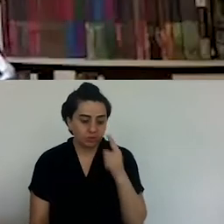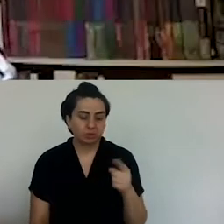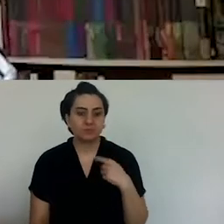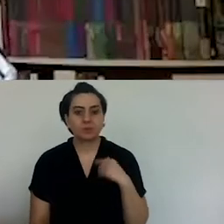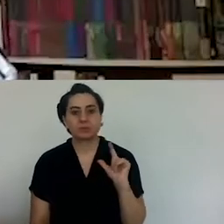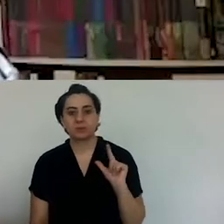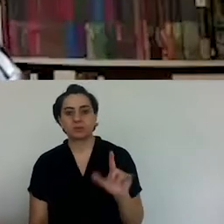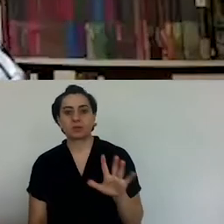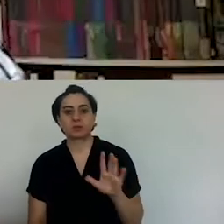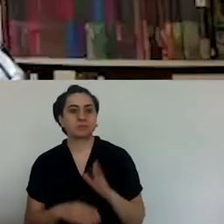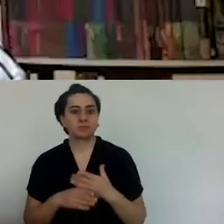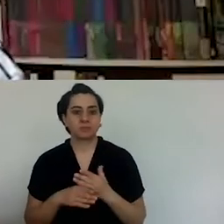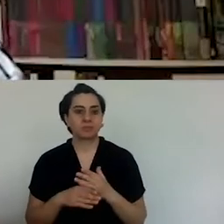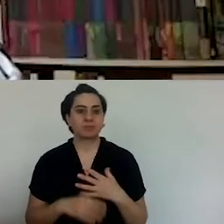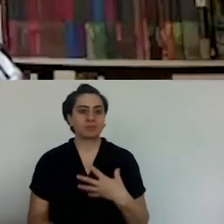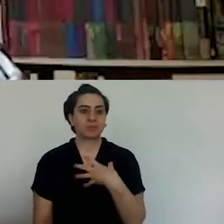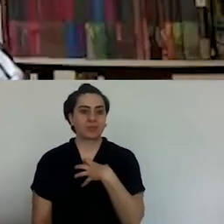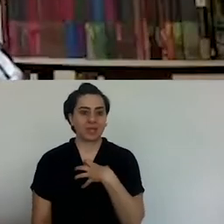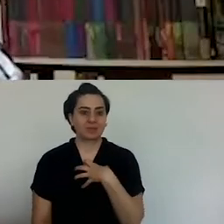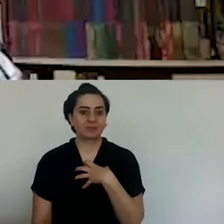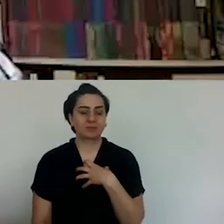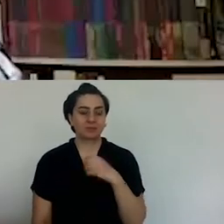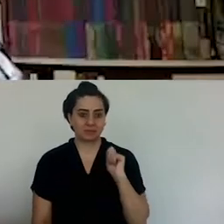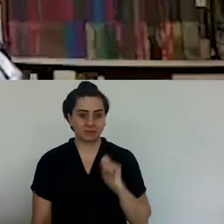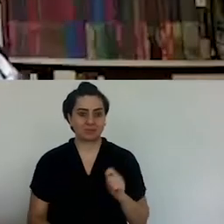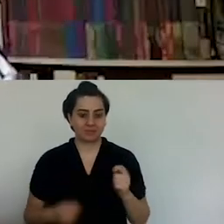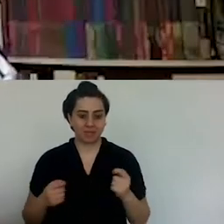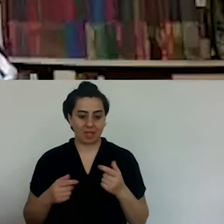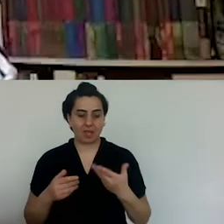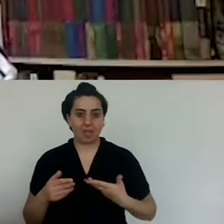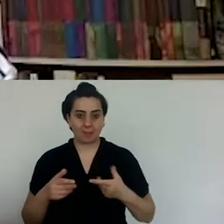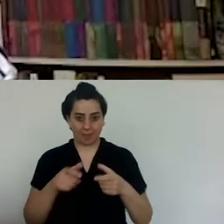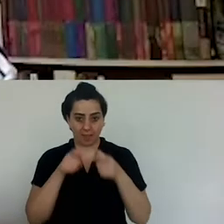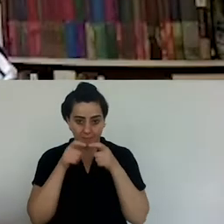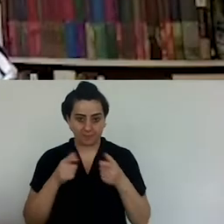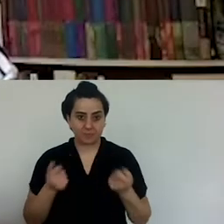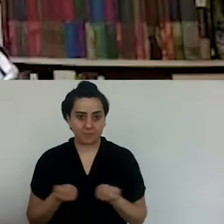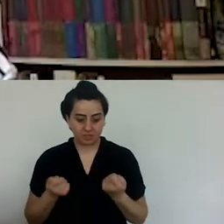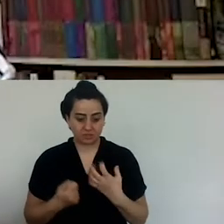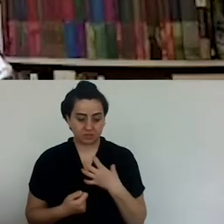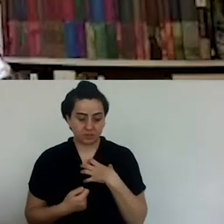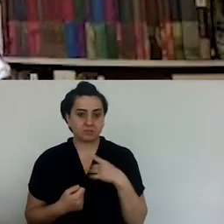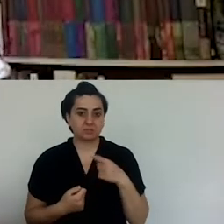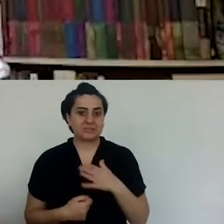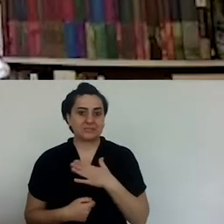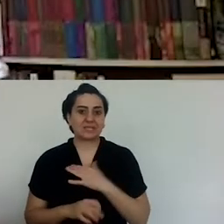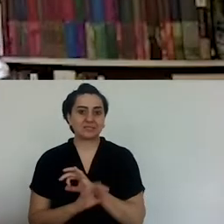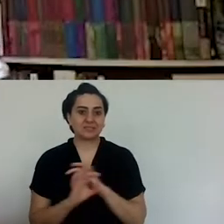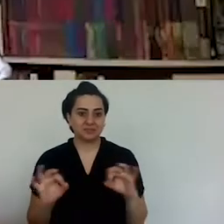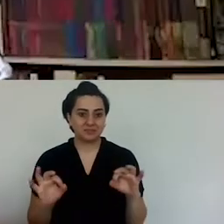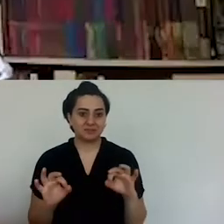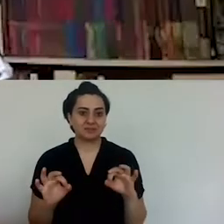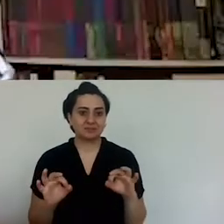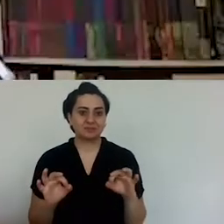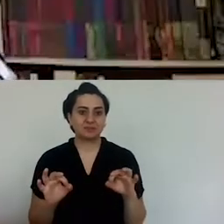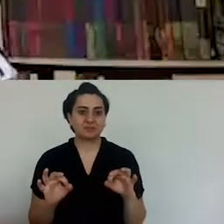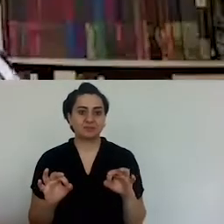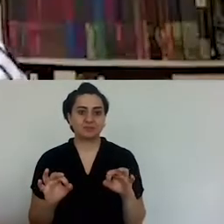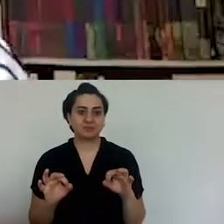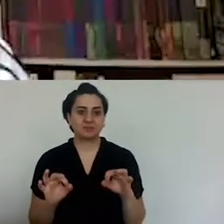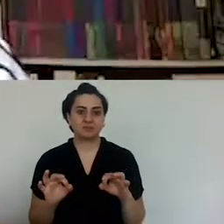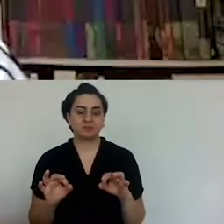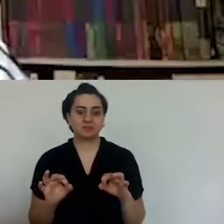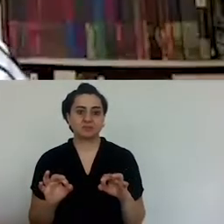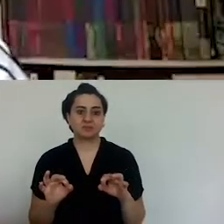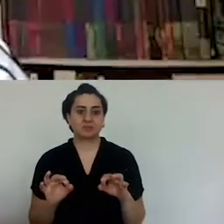small blue fish, I'd never shop from that fisherman again, because that means that they are not